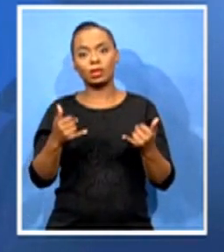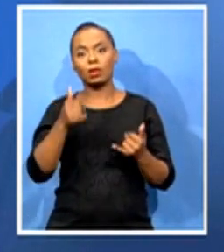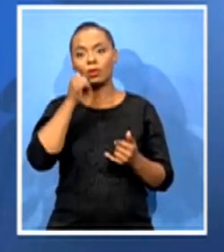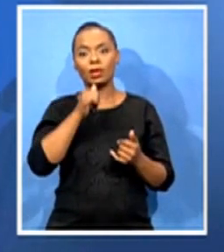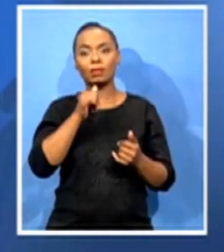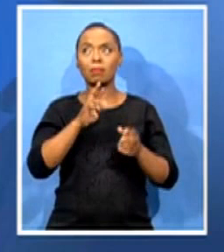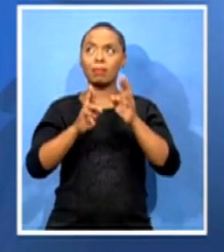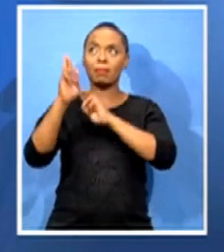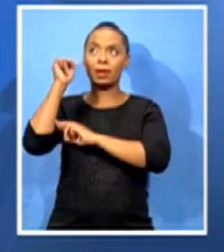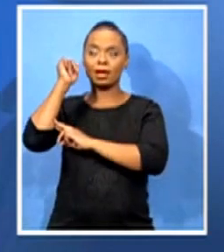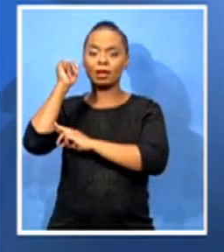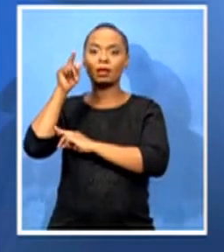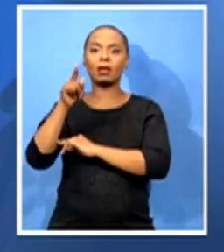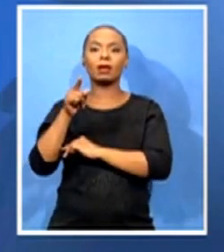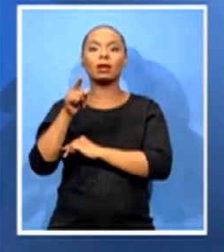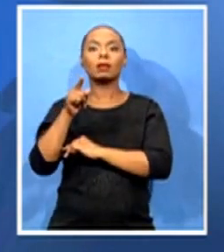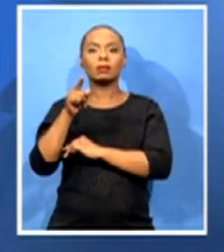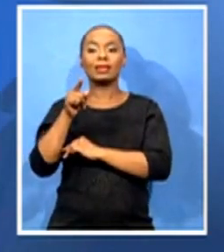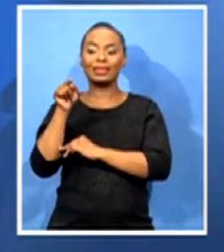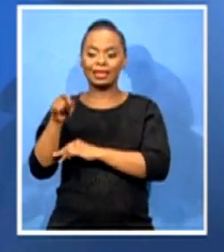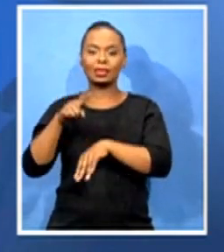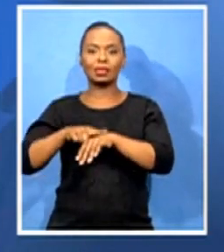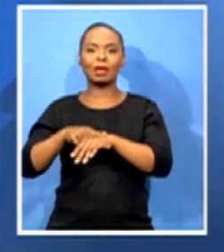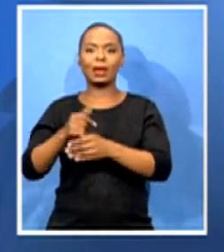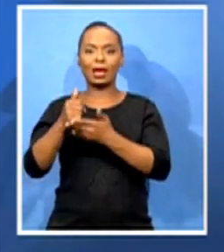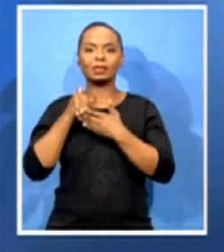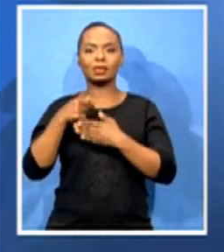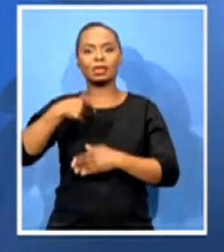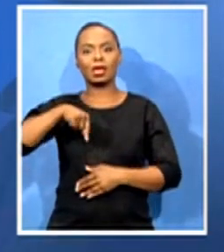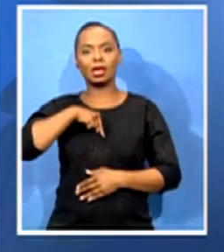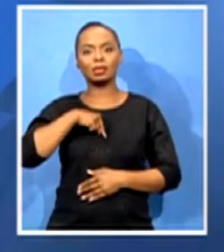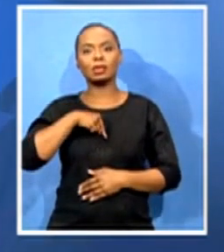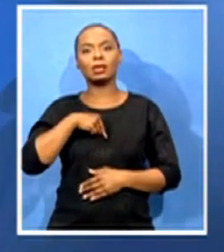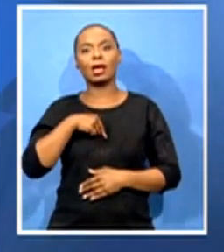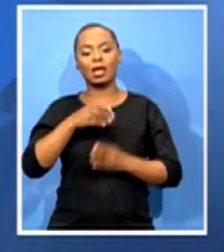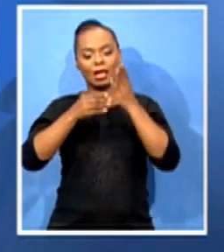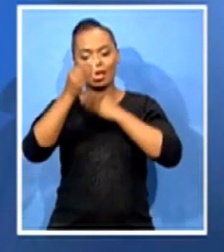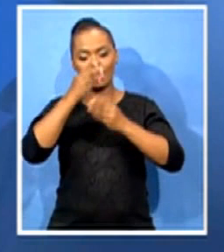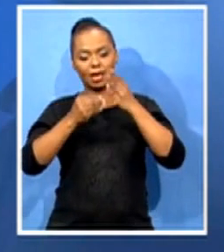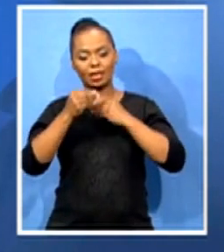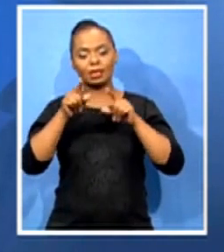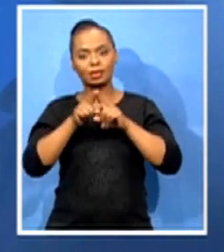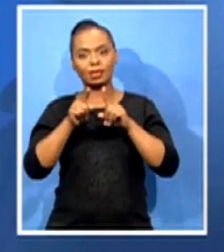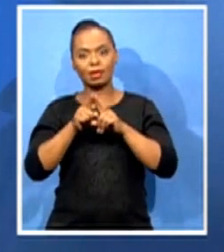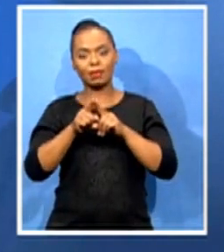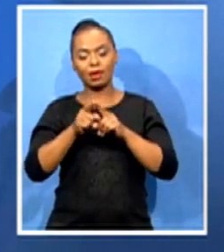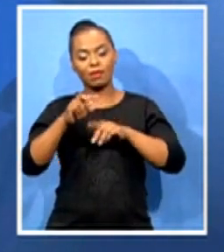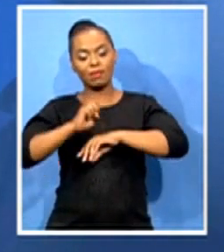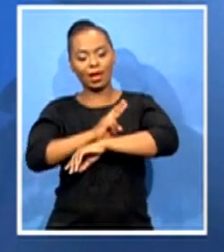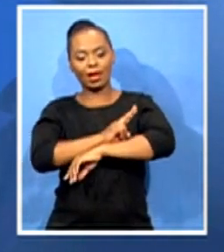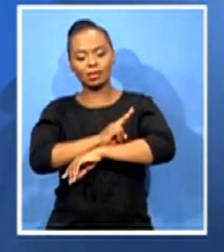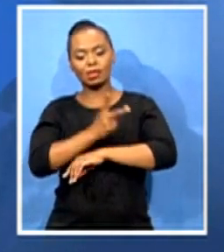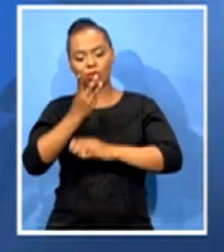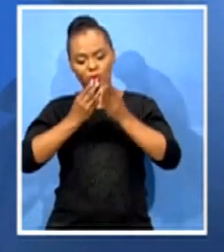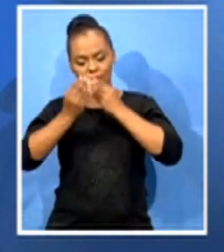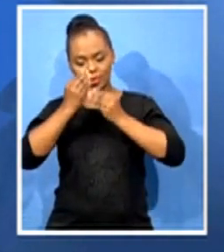us in beginning to learn and study the virus. Because remember, as a novel virus, which none of us knew anything